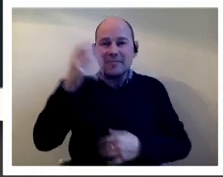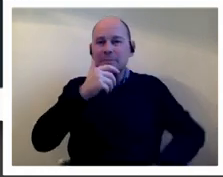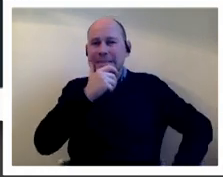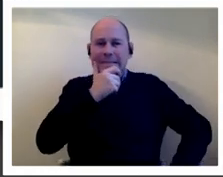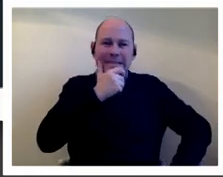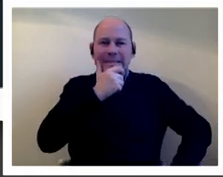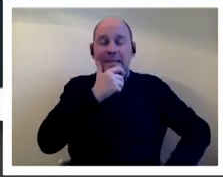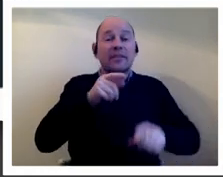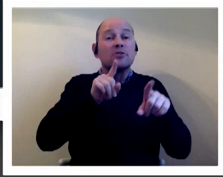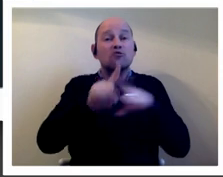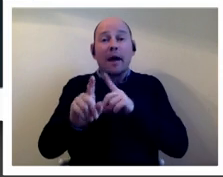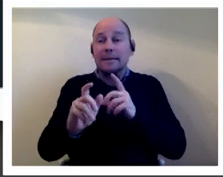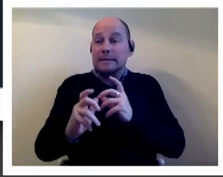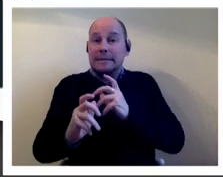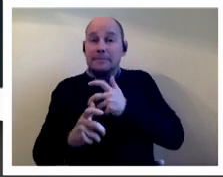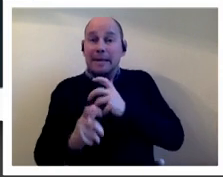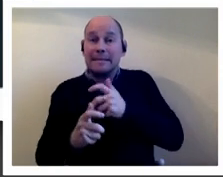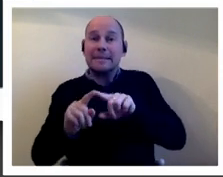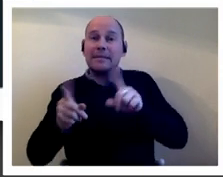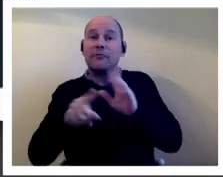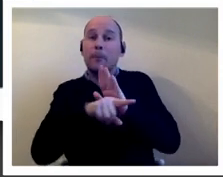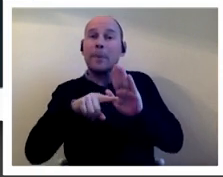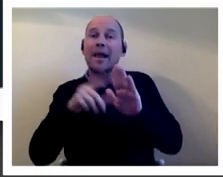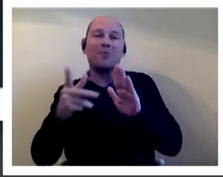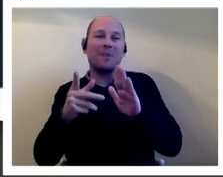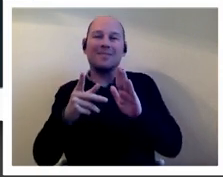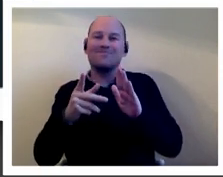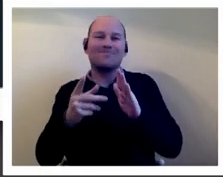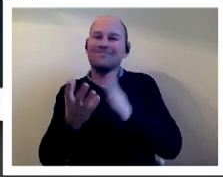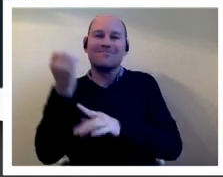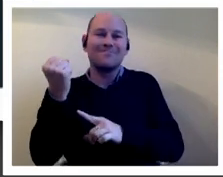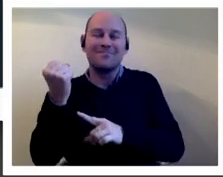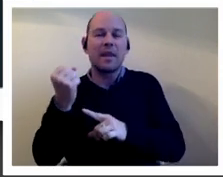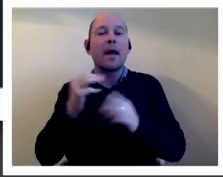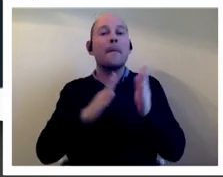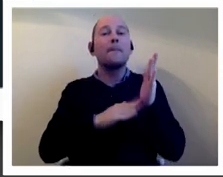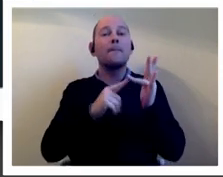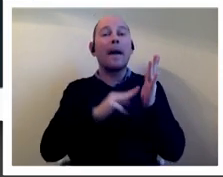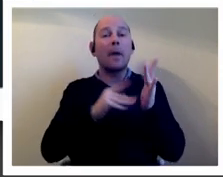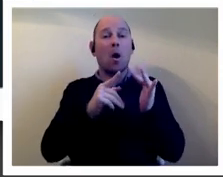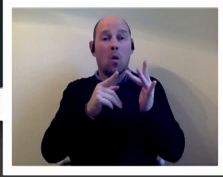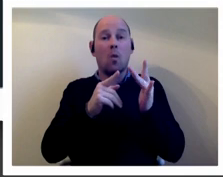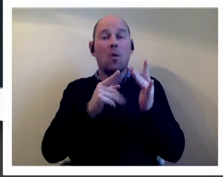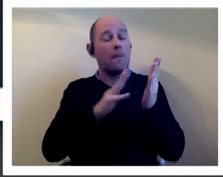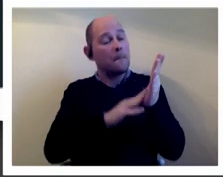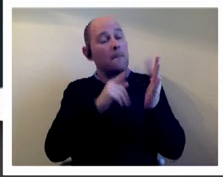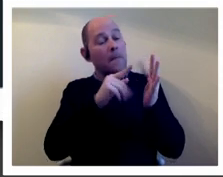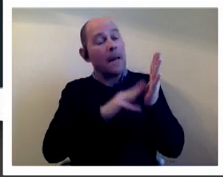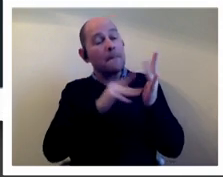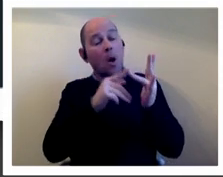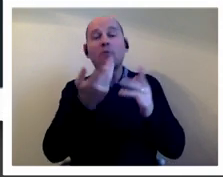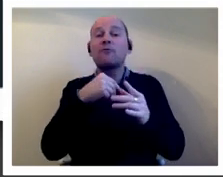although that got defeated too and a memo written by blair um in april got leaked to the press and a couple of months later